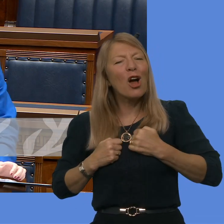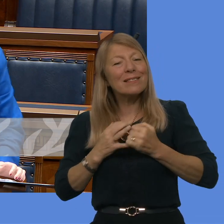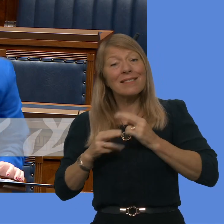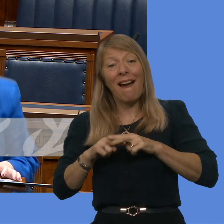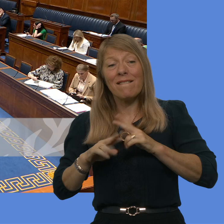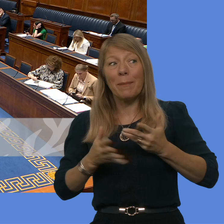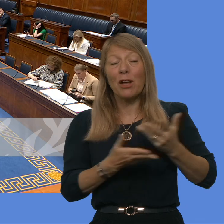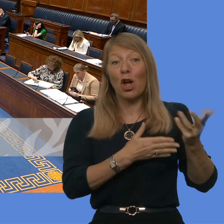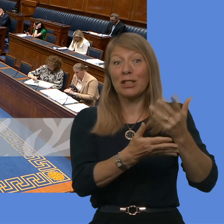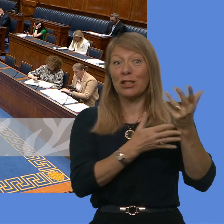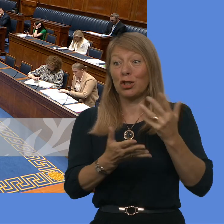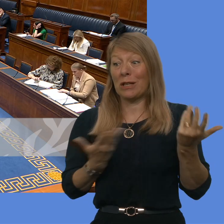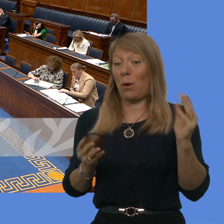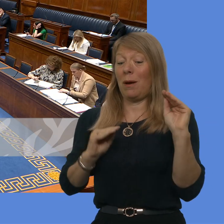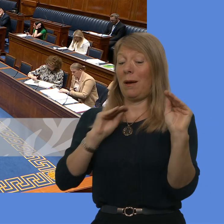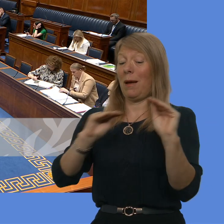forward.